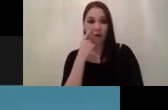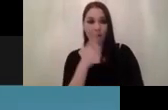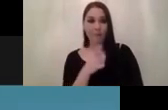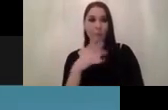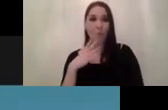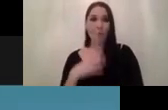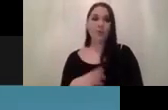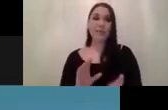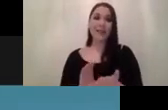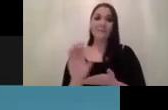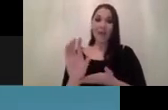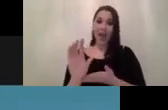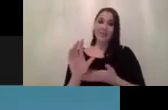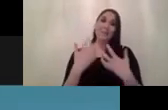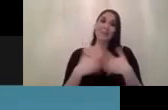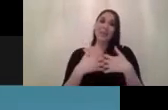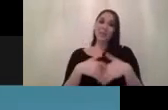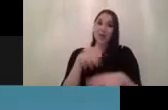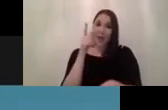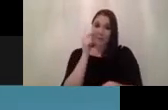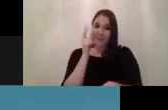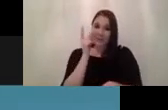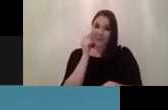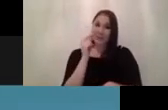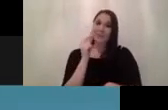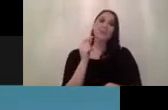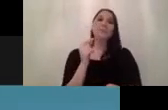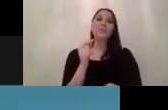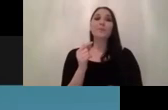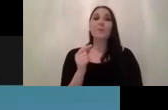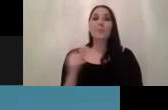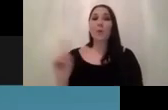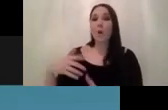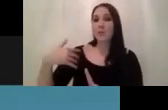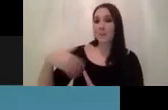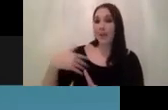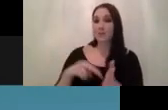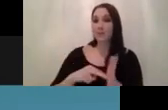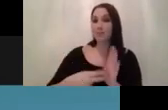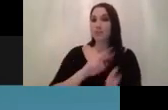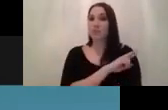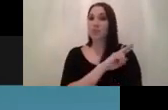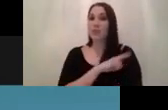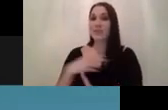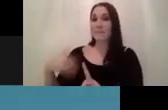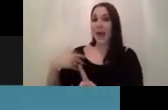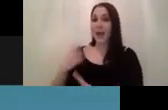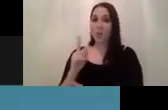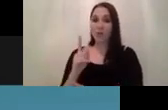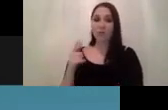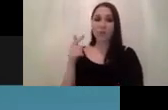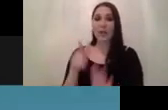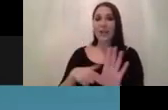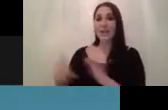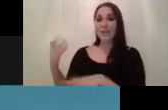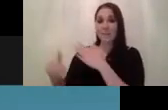to invest in machine learning capabilities and why what's the rationale rationality behind it they basically look 20 years in the past and there was a